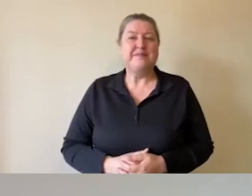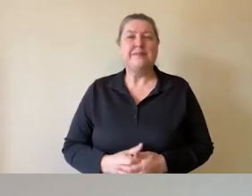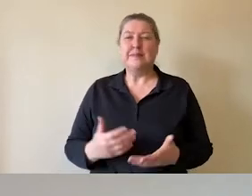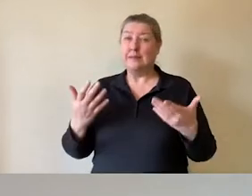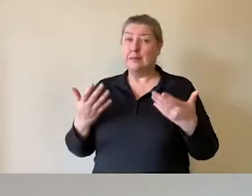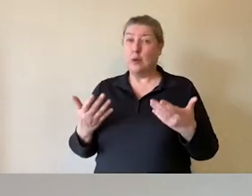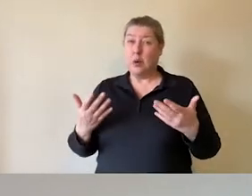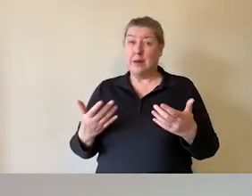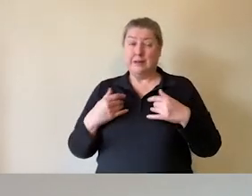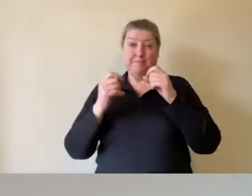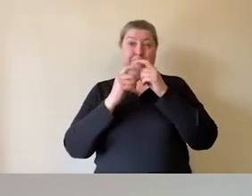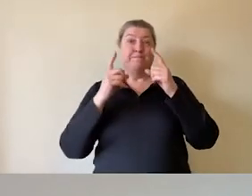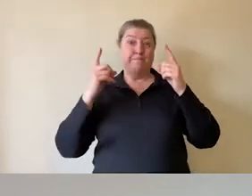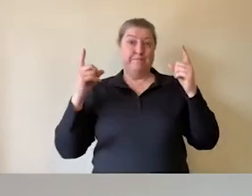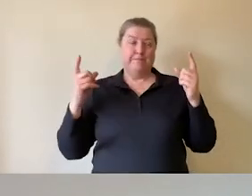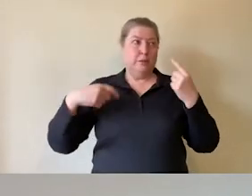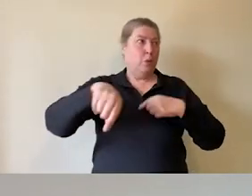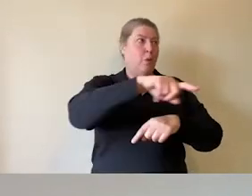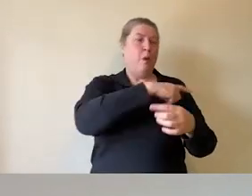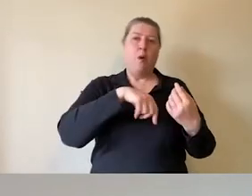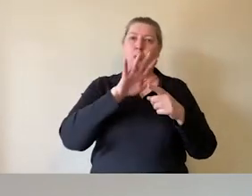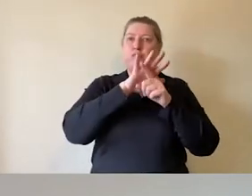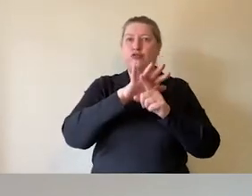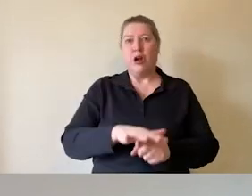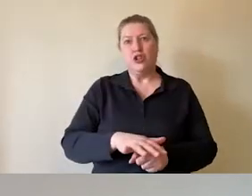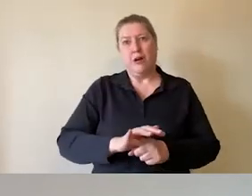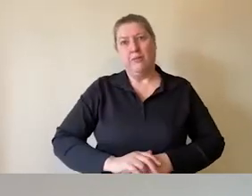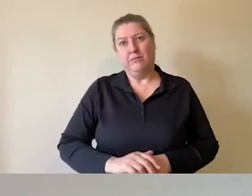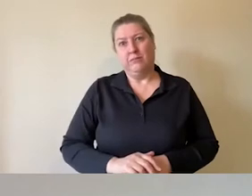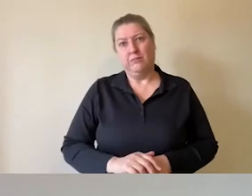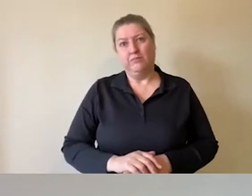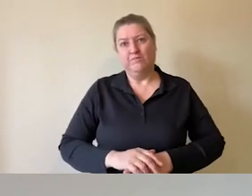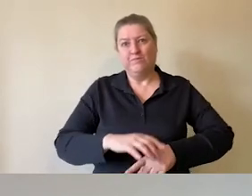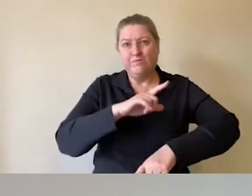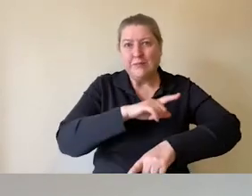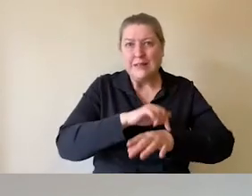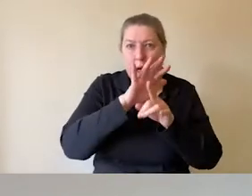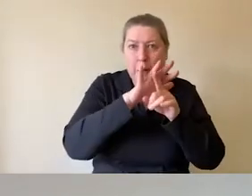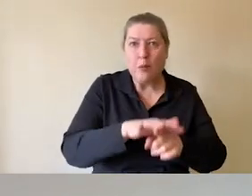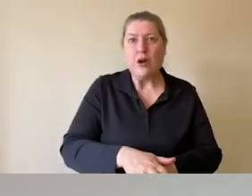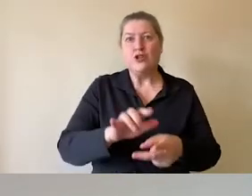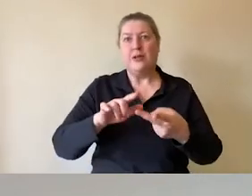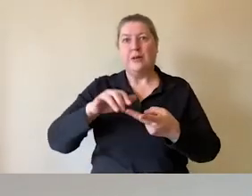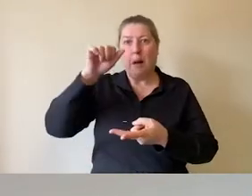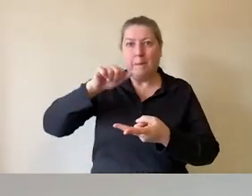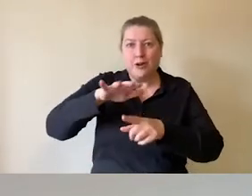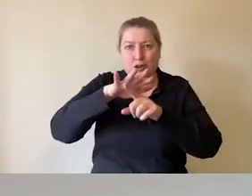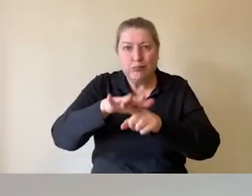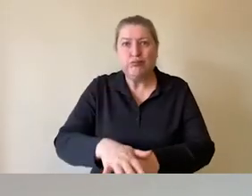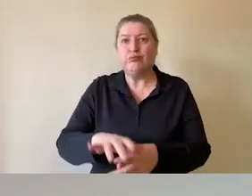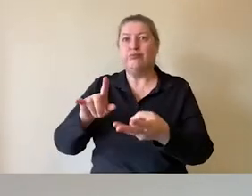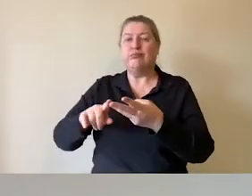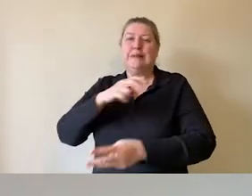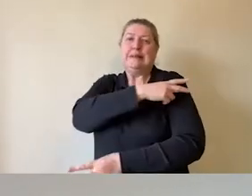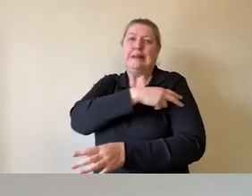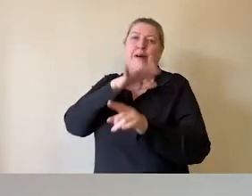that everyone is under pressure in terms of time, in terms of budget, in terms of staff.